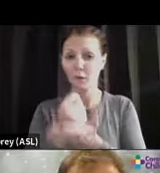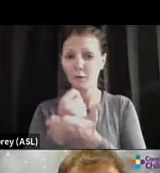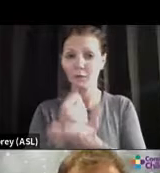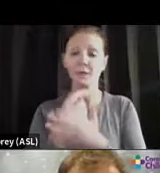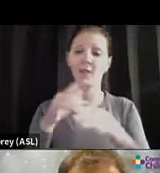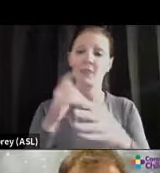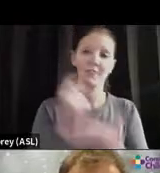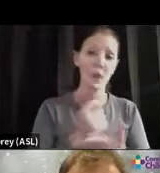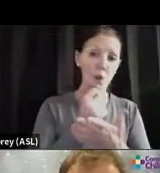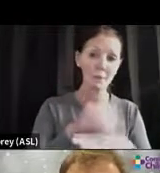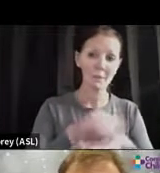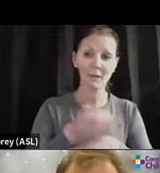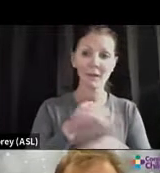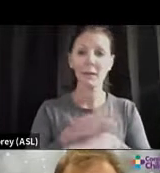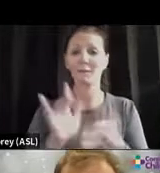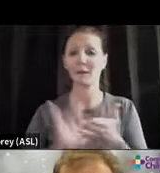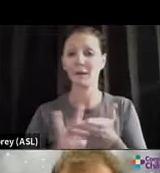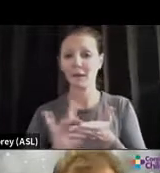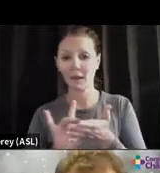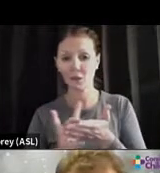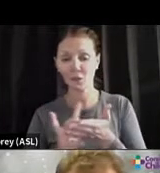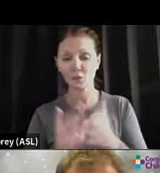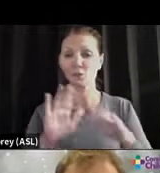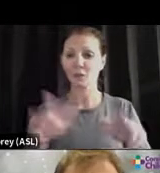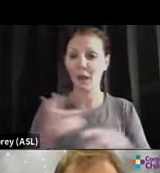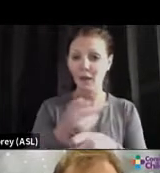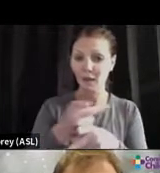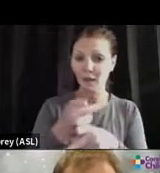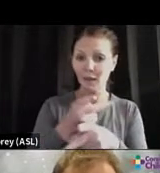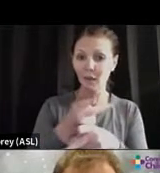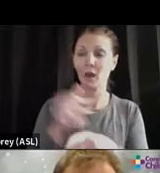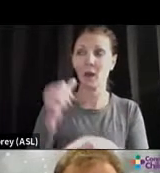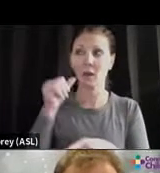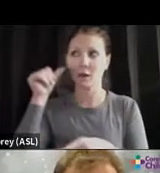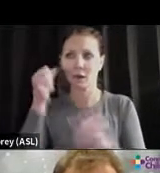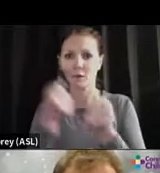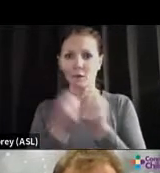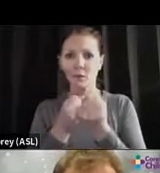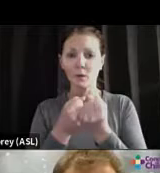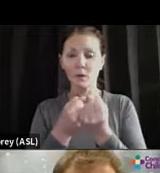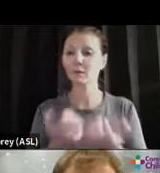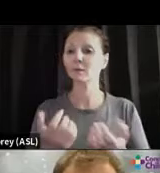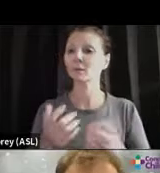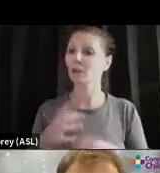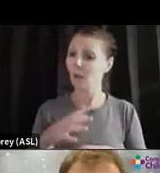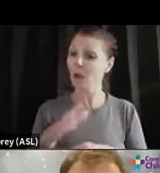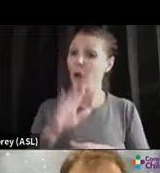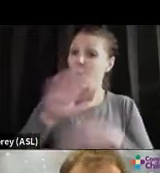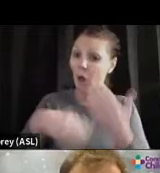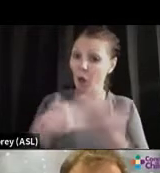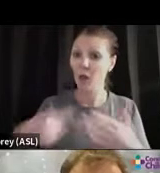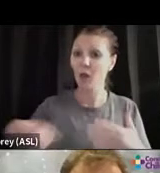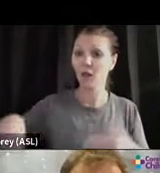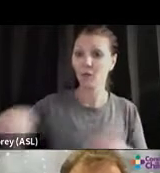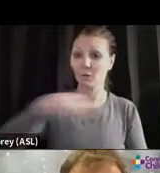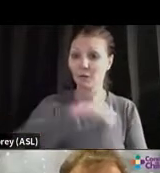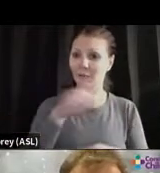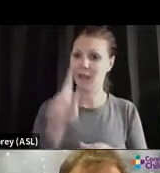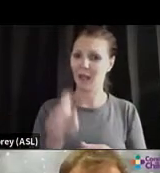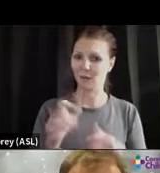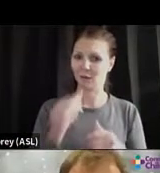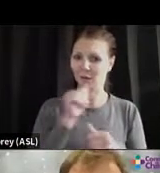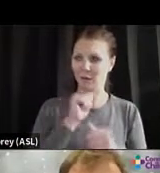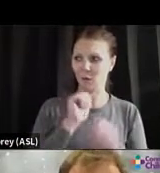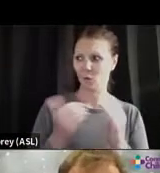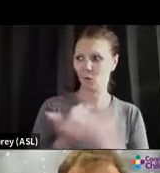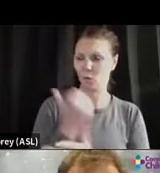child care, adult supports. And then all of us have had to deal with new situations and learn new behaviors. How do we learn how to access in